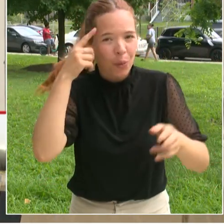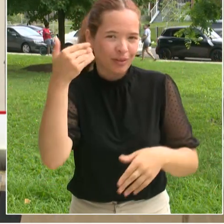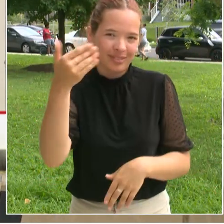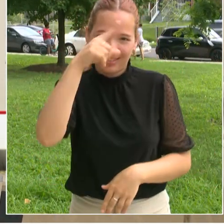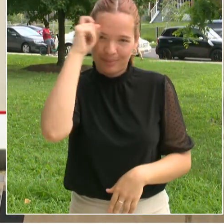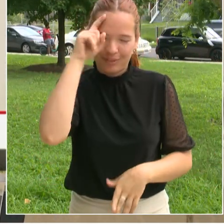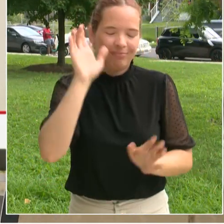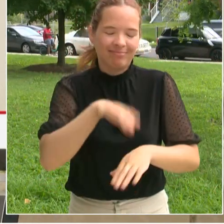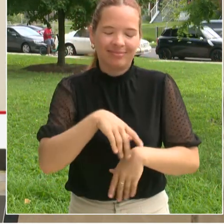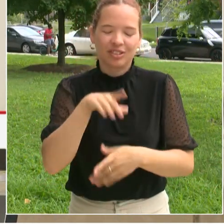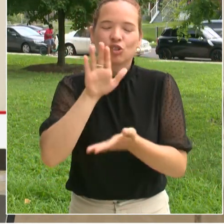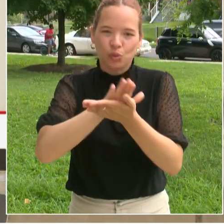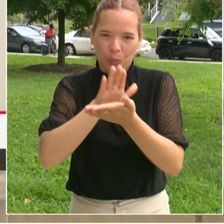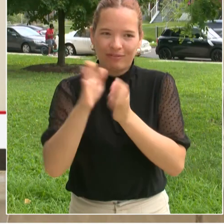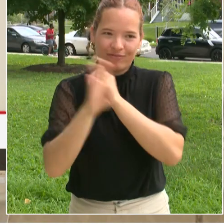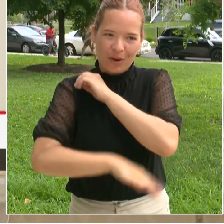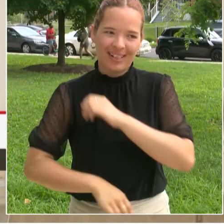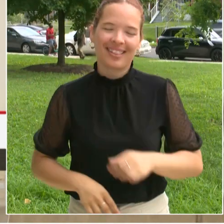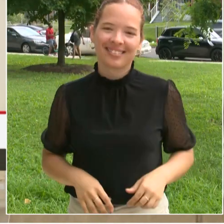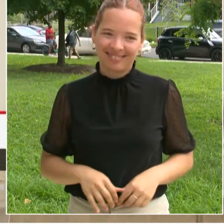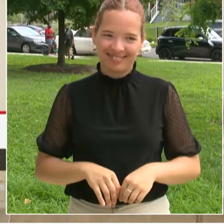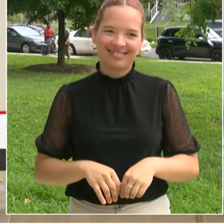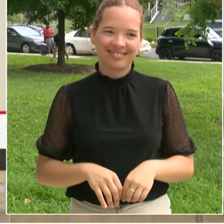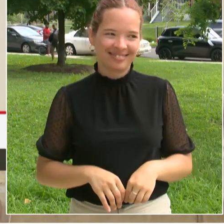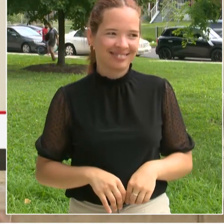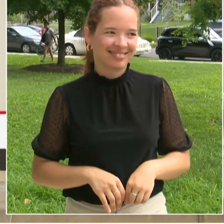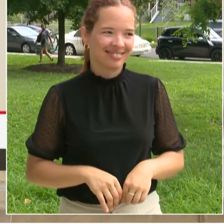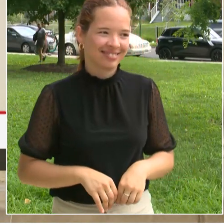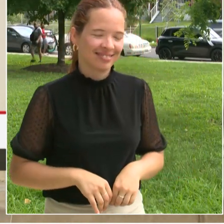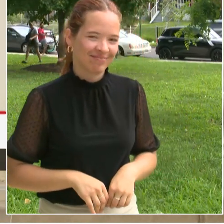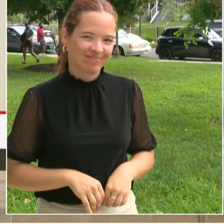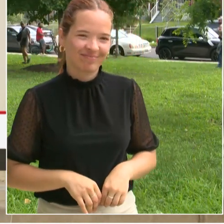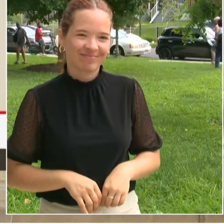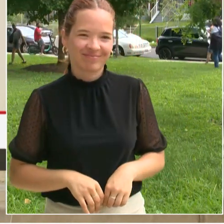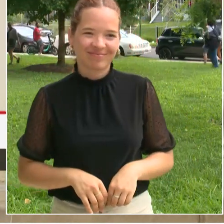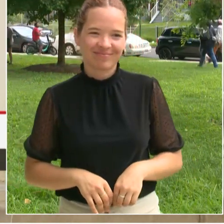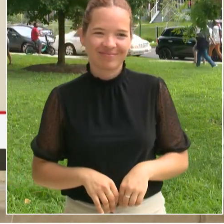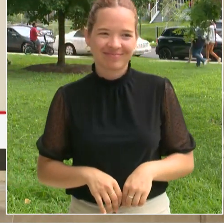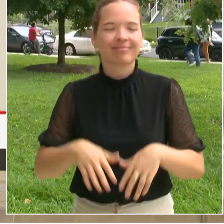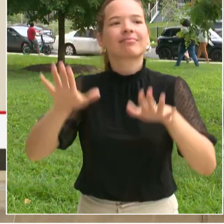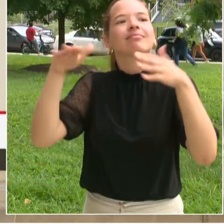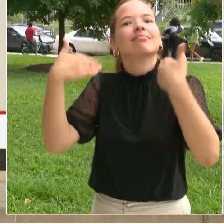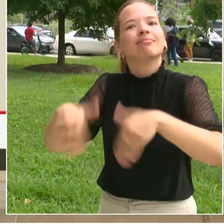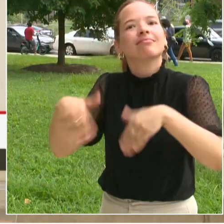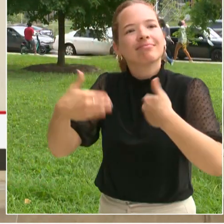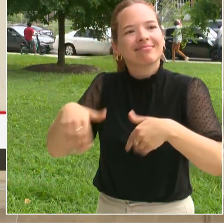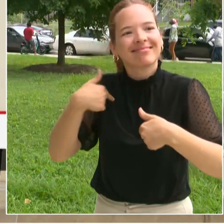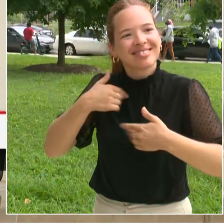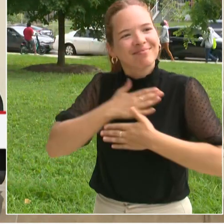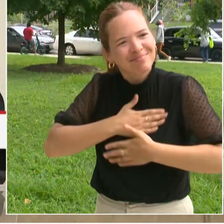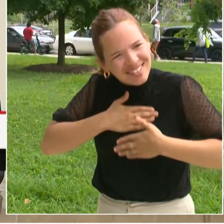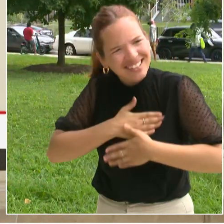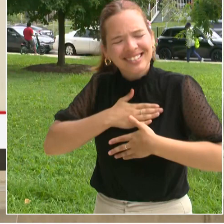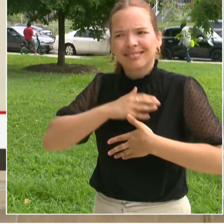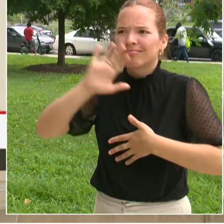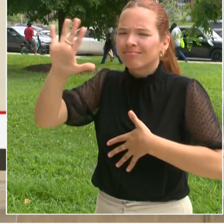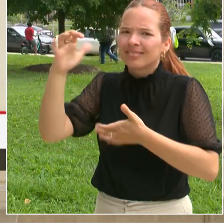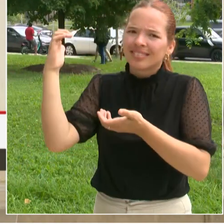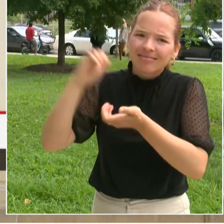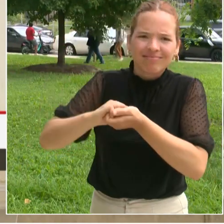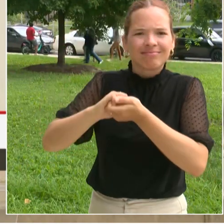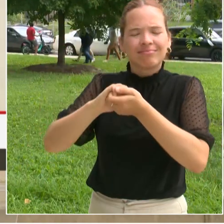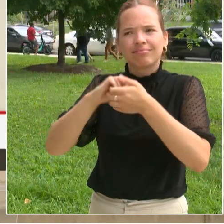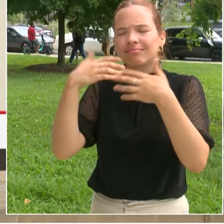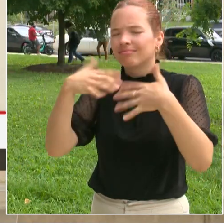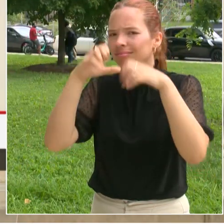Thank you, Dr. Bondi Ali. Appreciate the partnership. Thank you for bringing us together on this important topic as we think